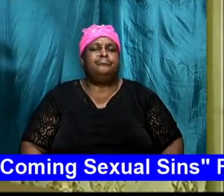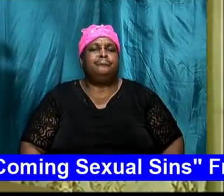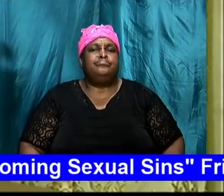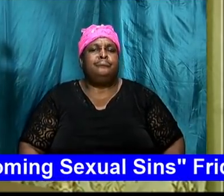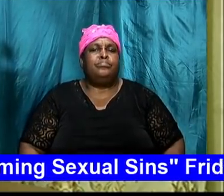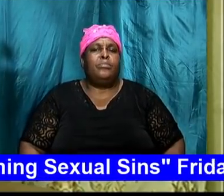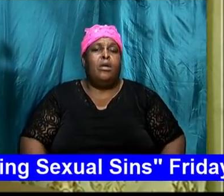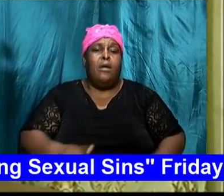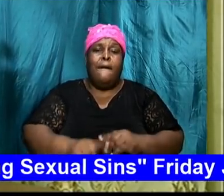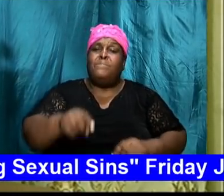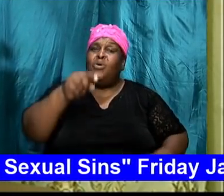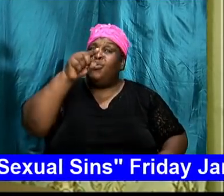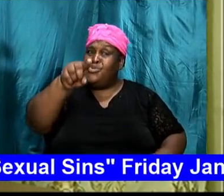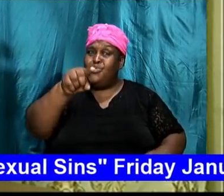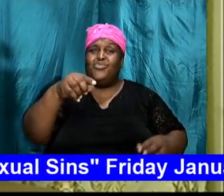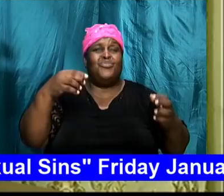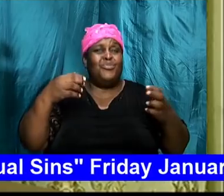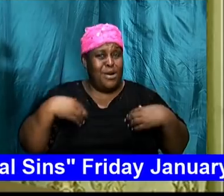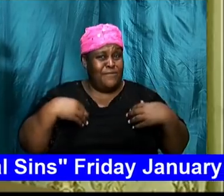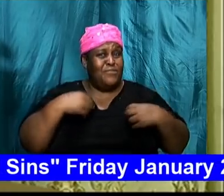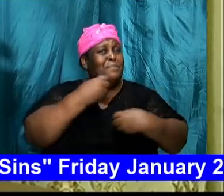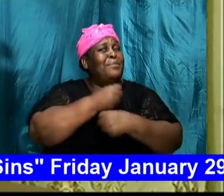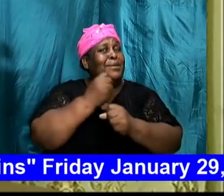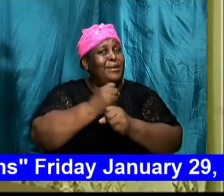but you have to put in a lot in there